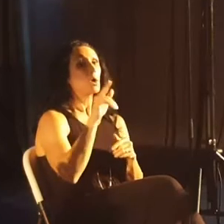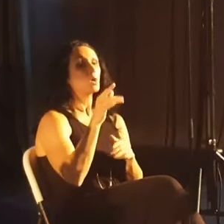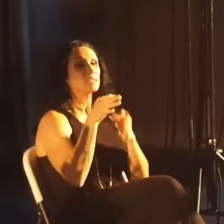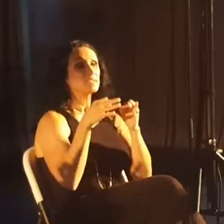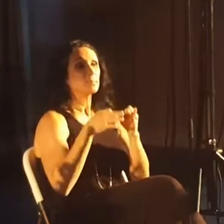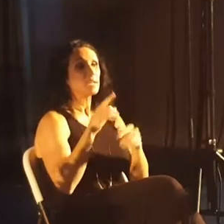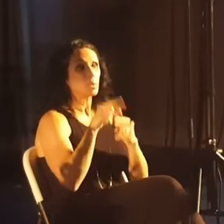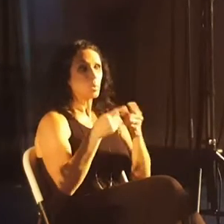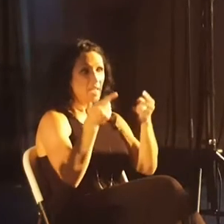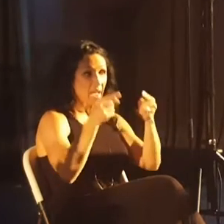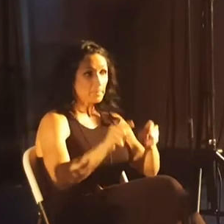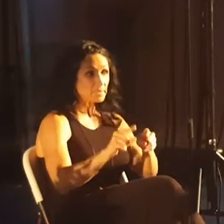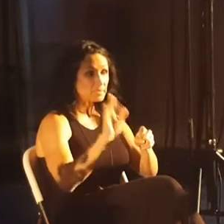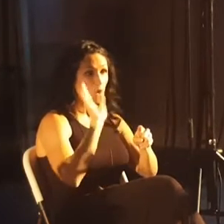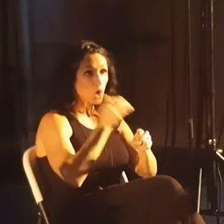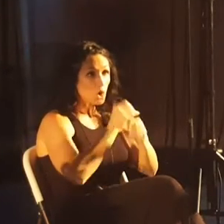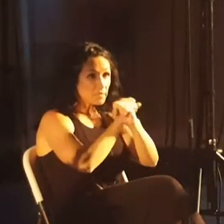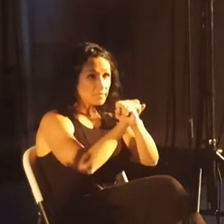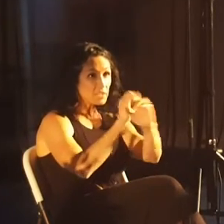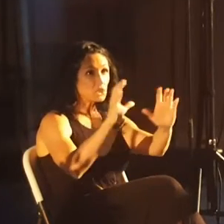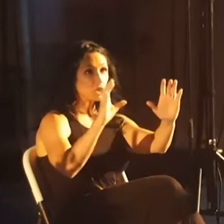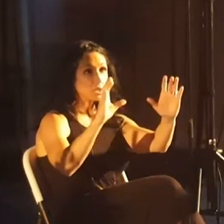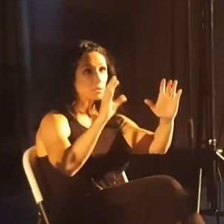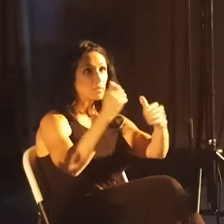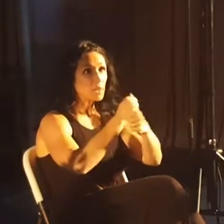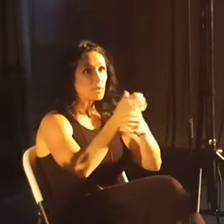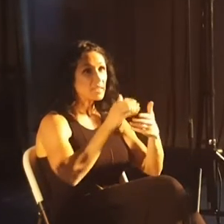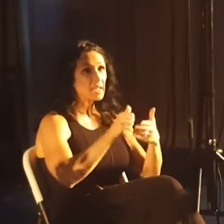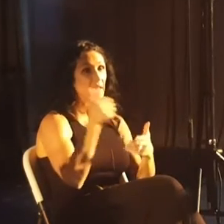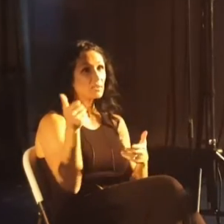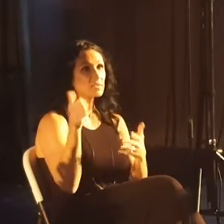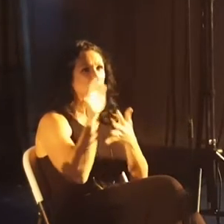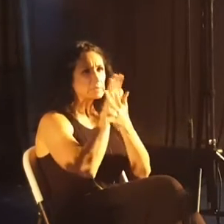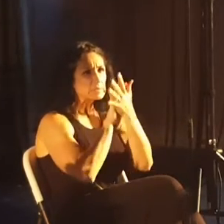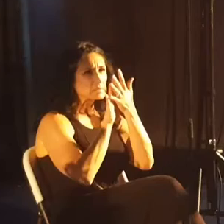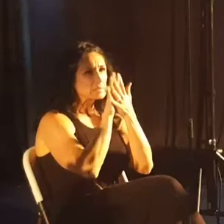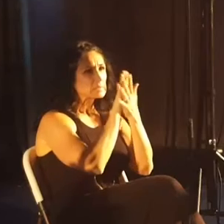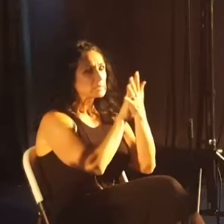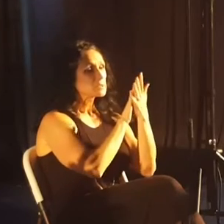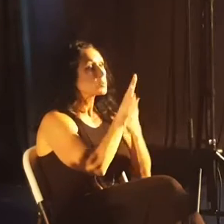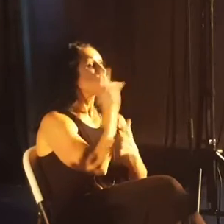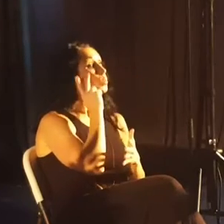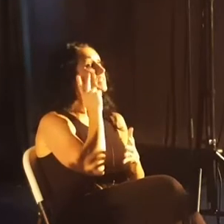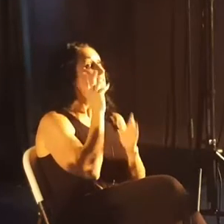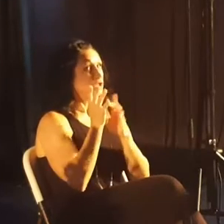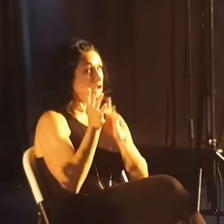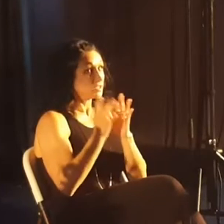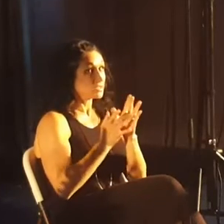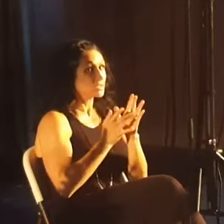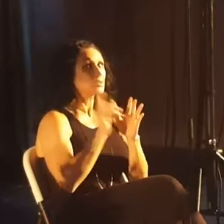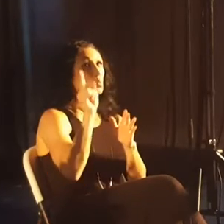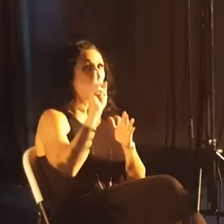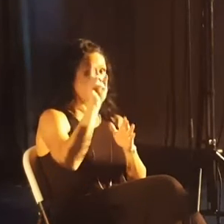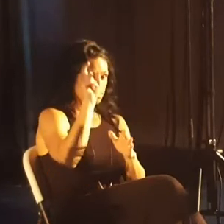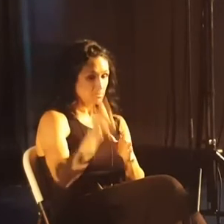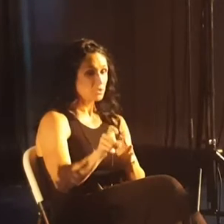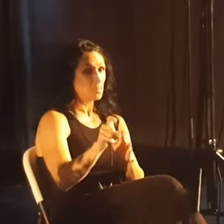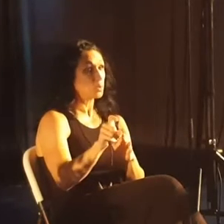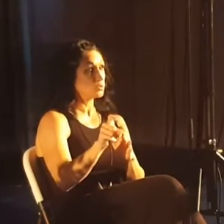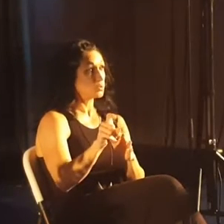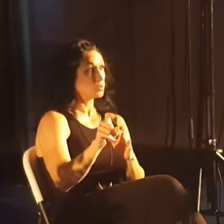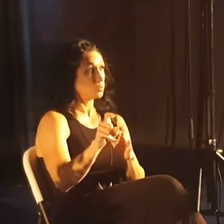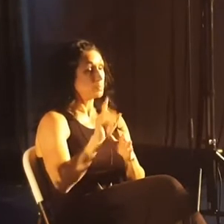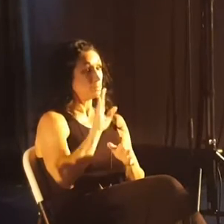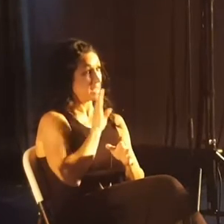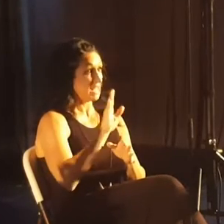we do that, our vision for everything else gets cloudy. But when we see Jesus where he's supposed to be in our lives,